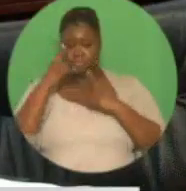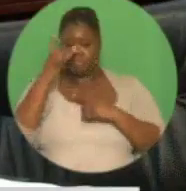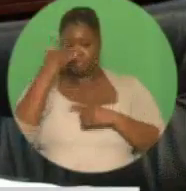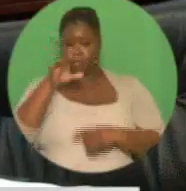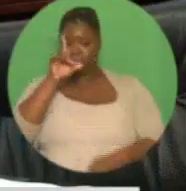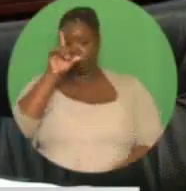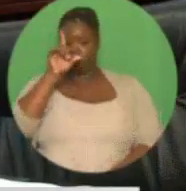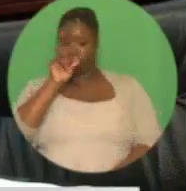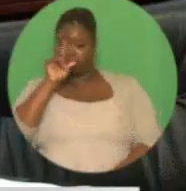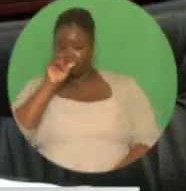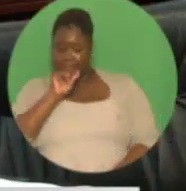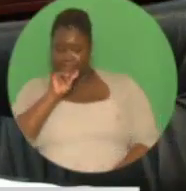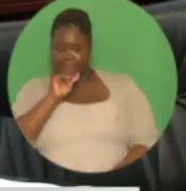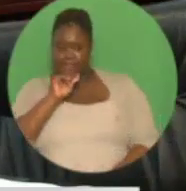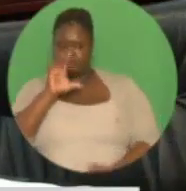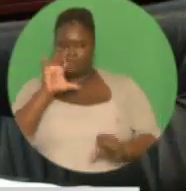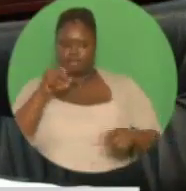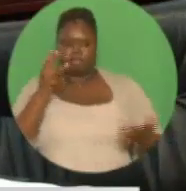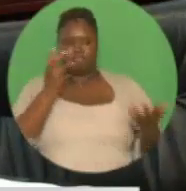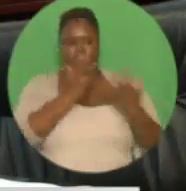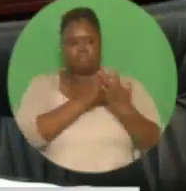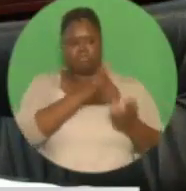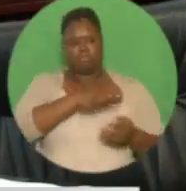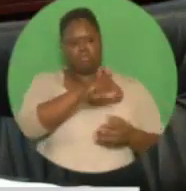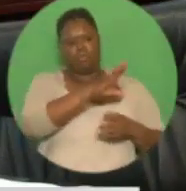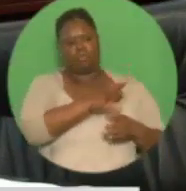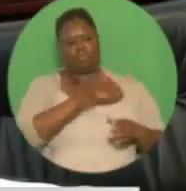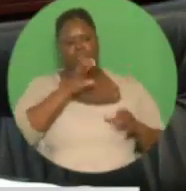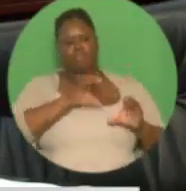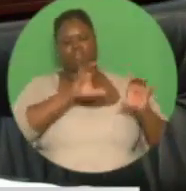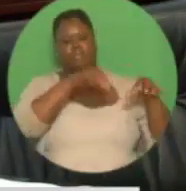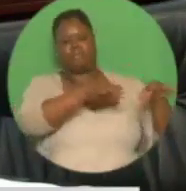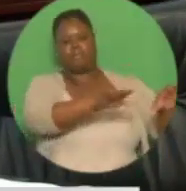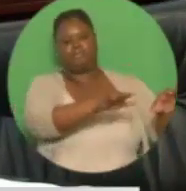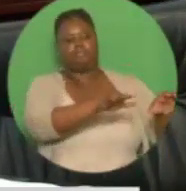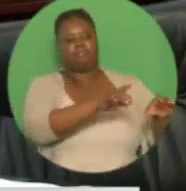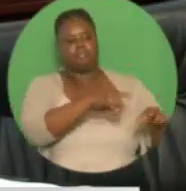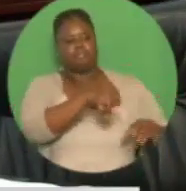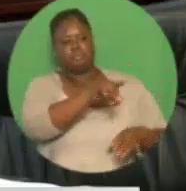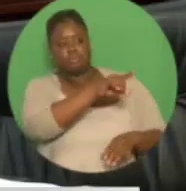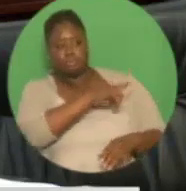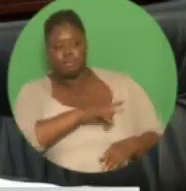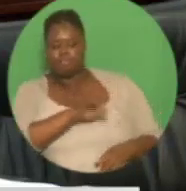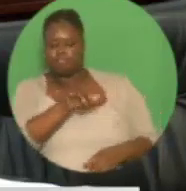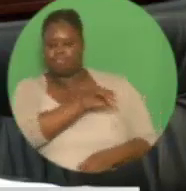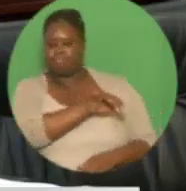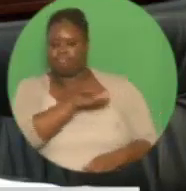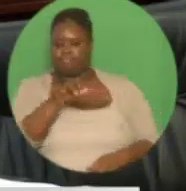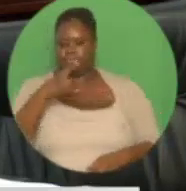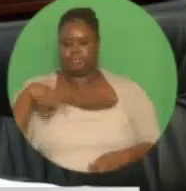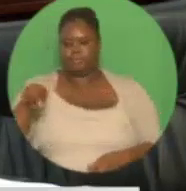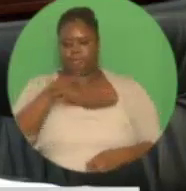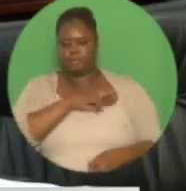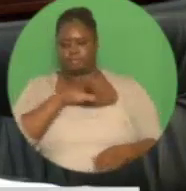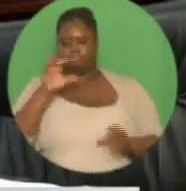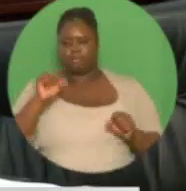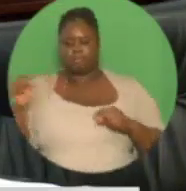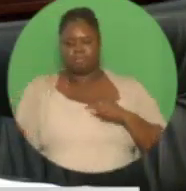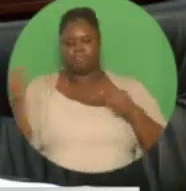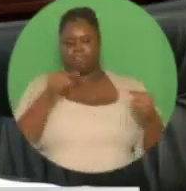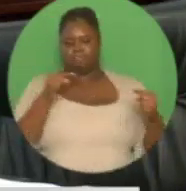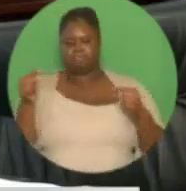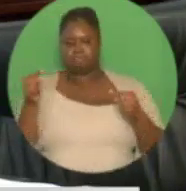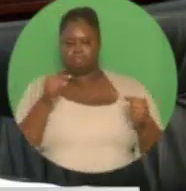will put our local processors on an even playing field and allow them to defend their market share against competition from importers